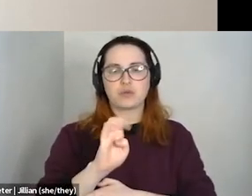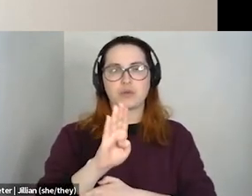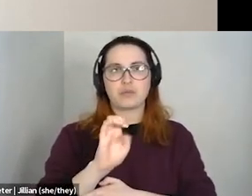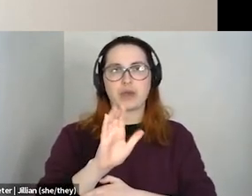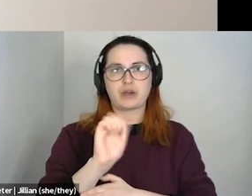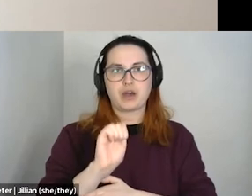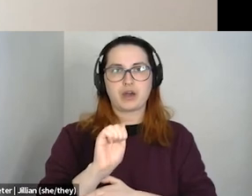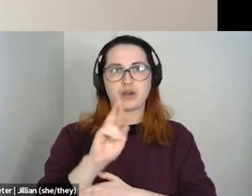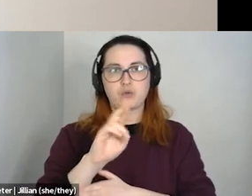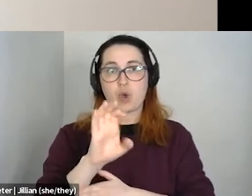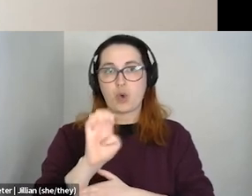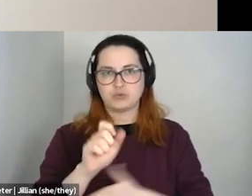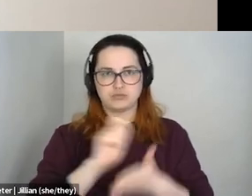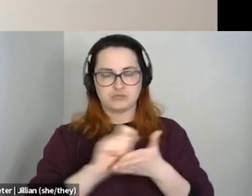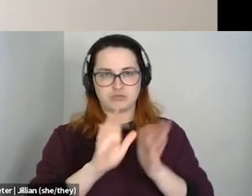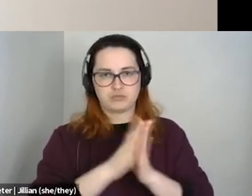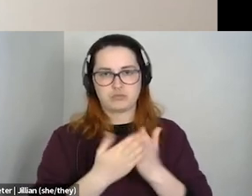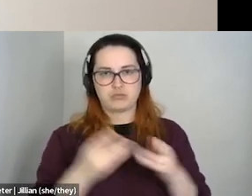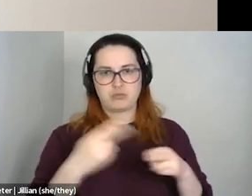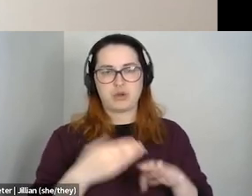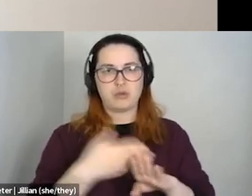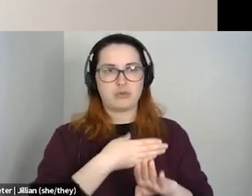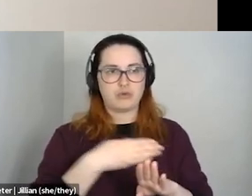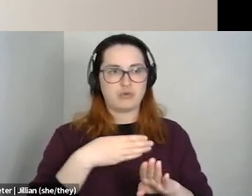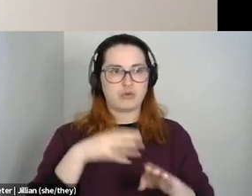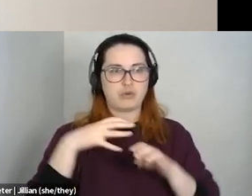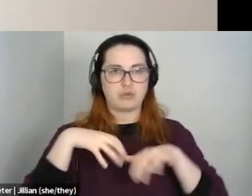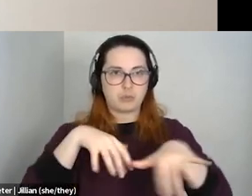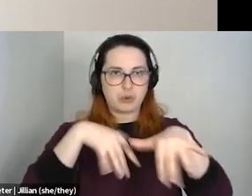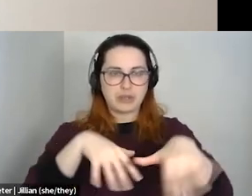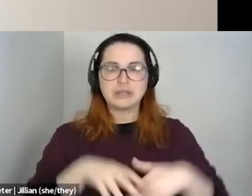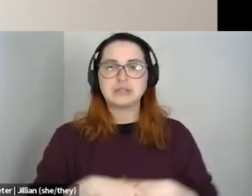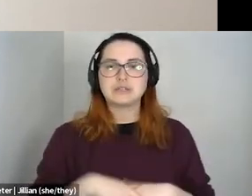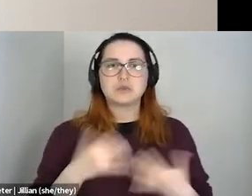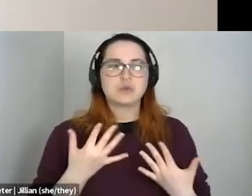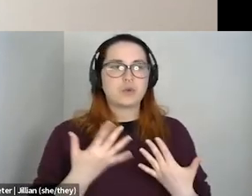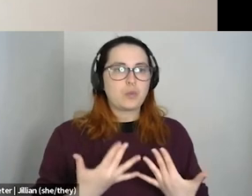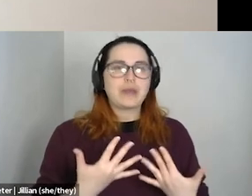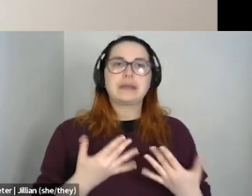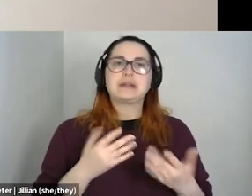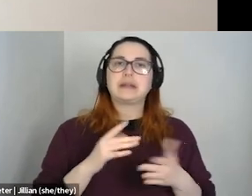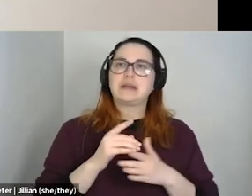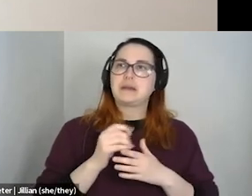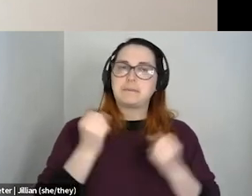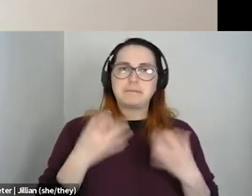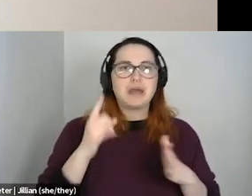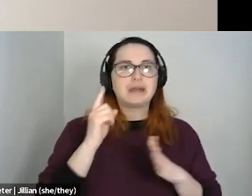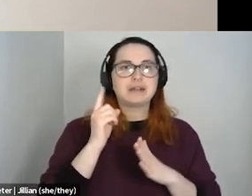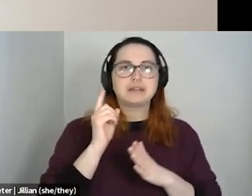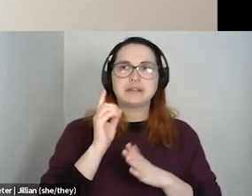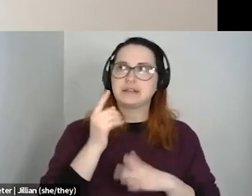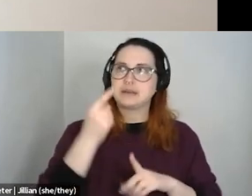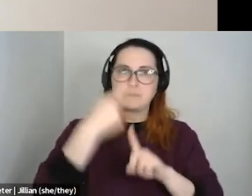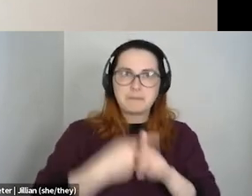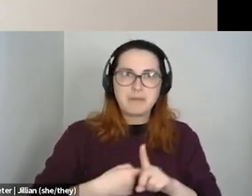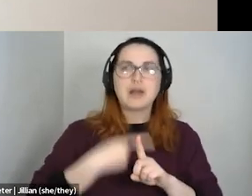um, and talked about, you know, waiting months and traveling all the way from Yarmouth to Halifax, you know, to go